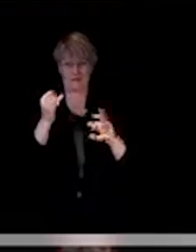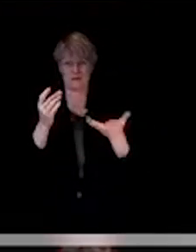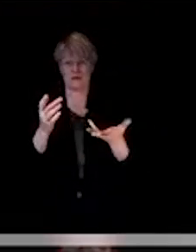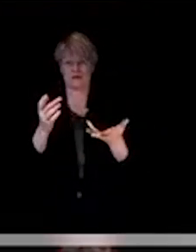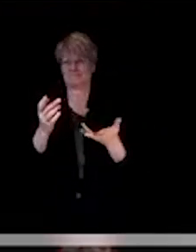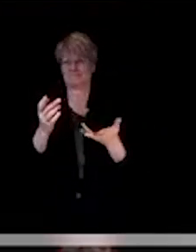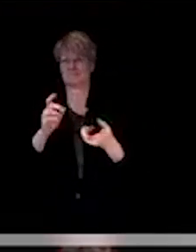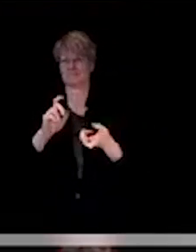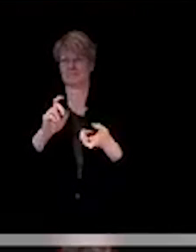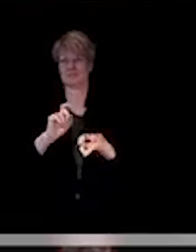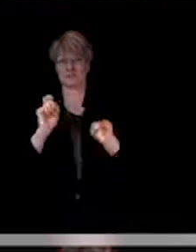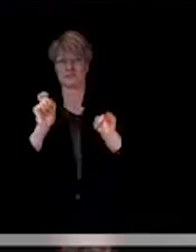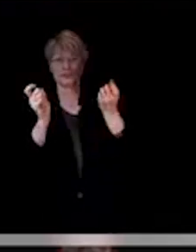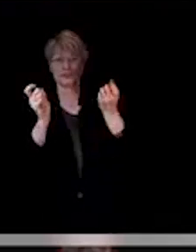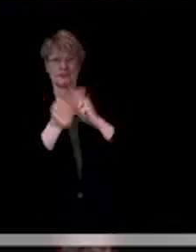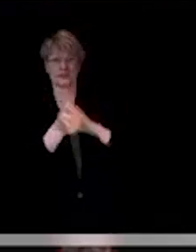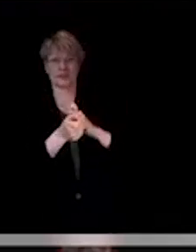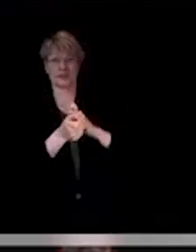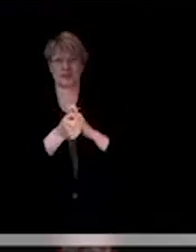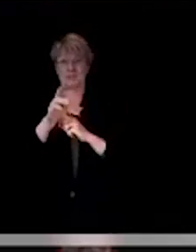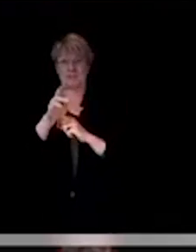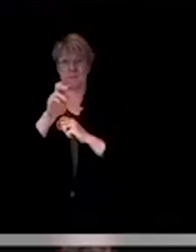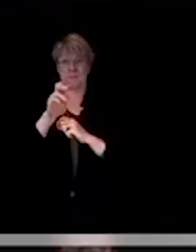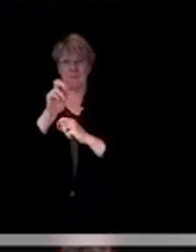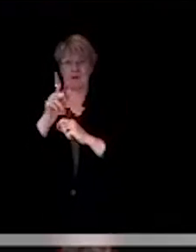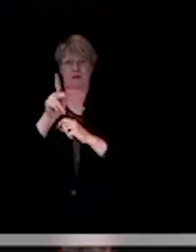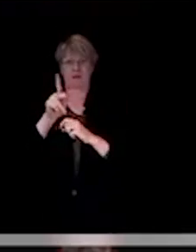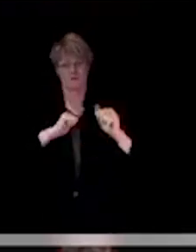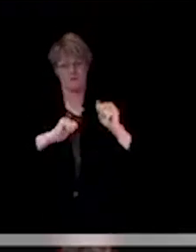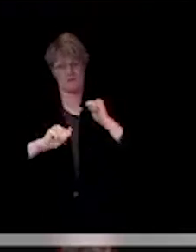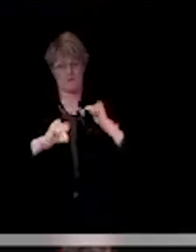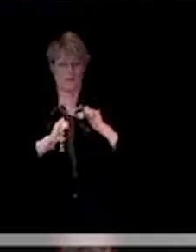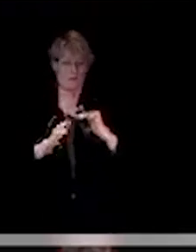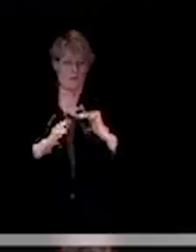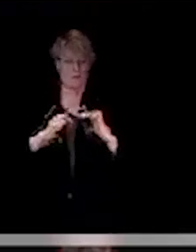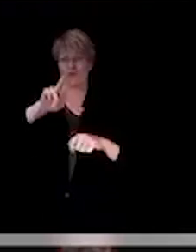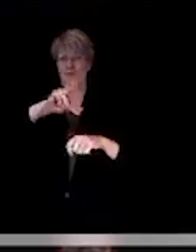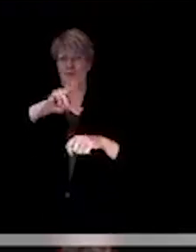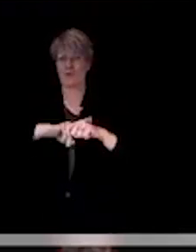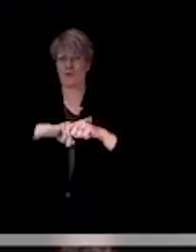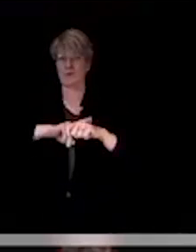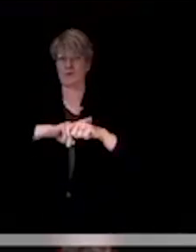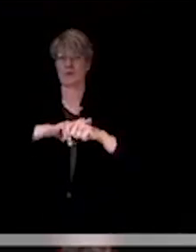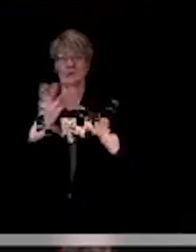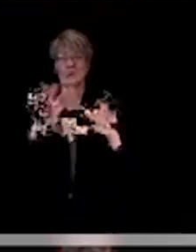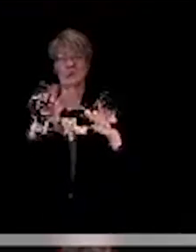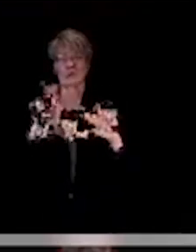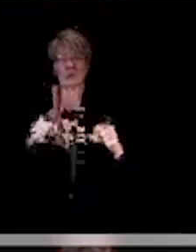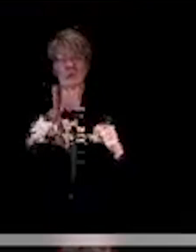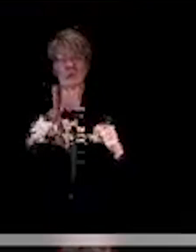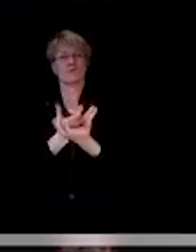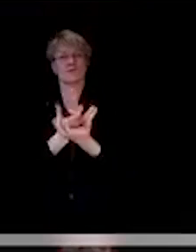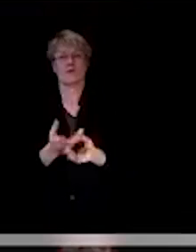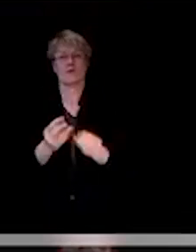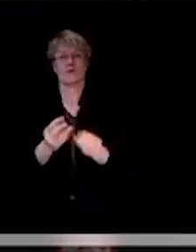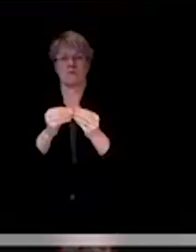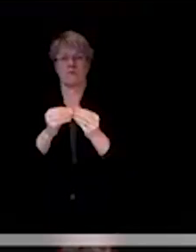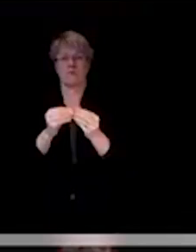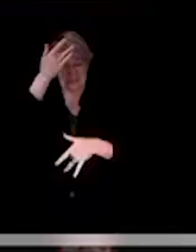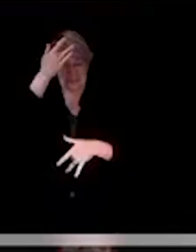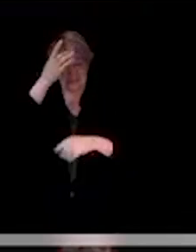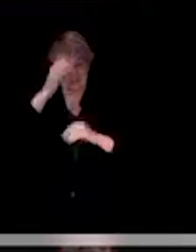call it, right now, we're going to have a lot of disease transmission, and that's going to threaten our businesses. So,